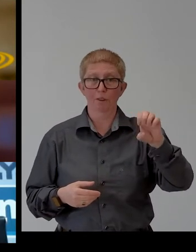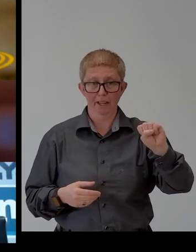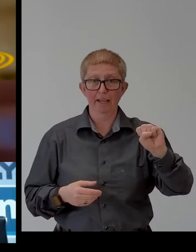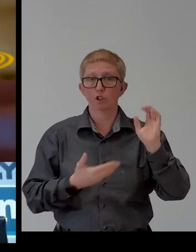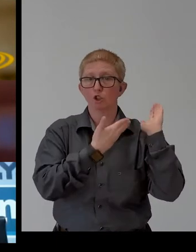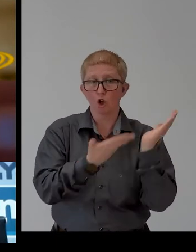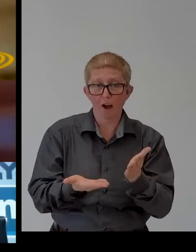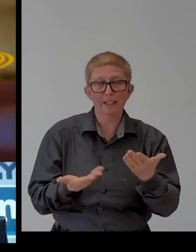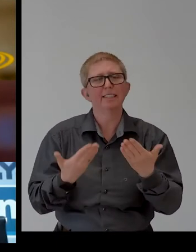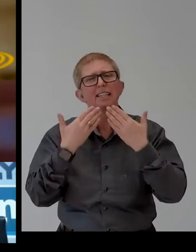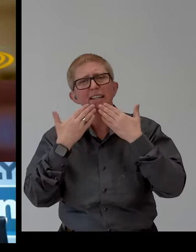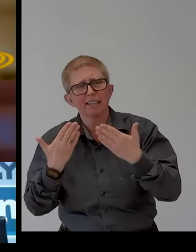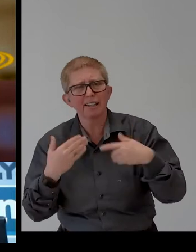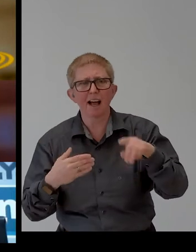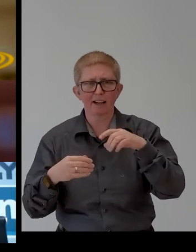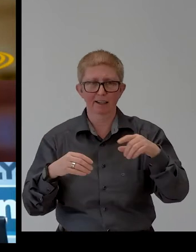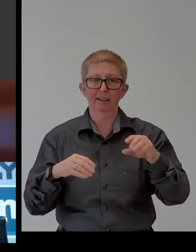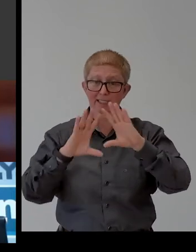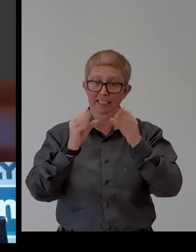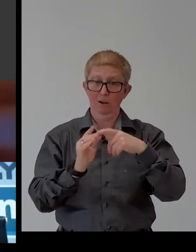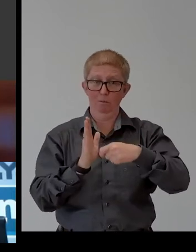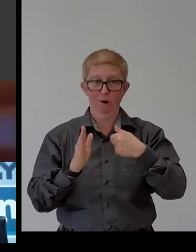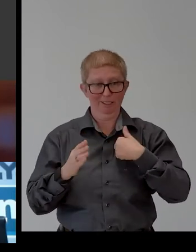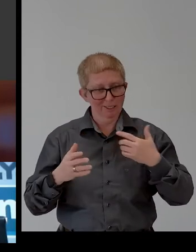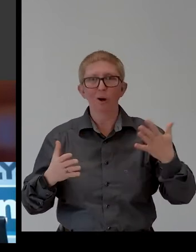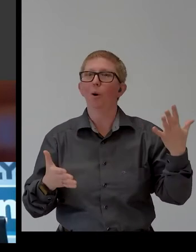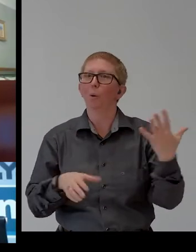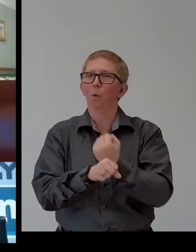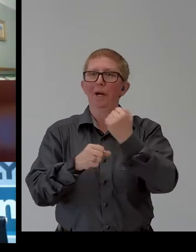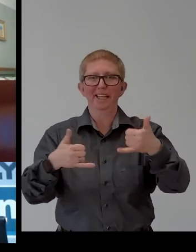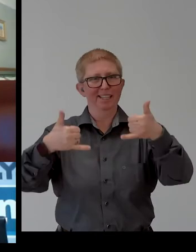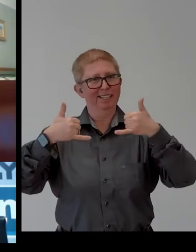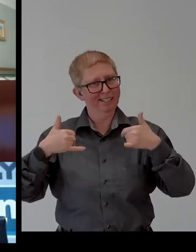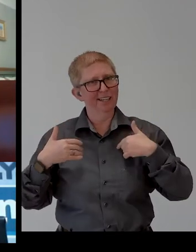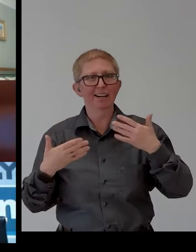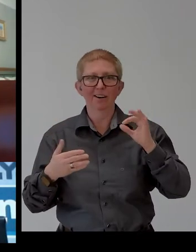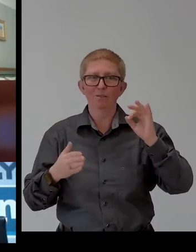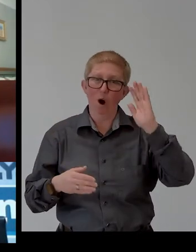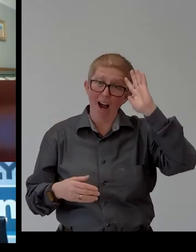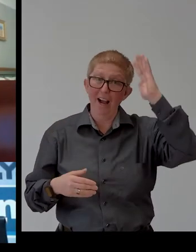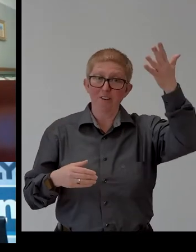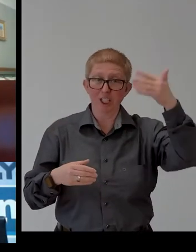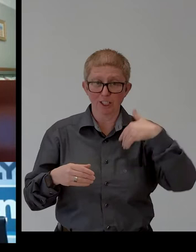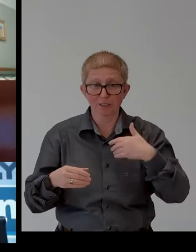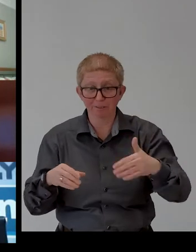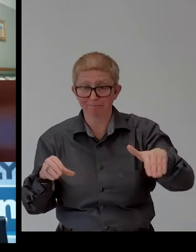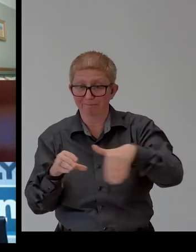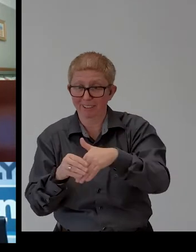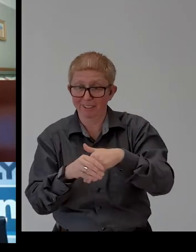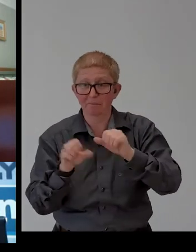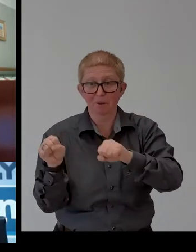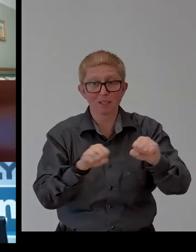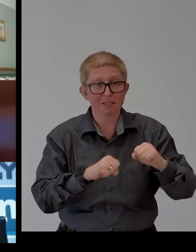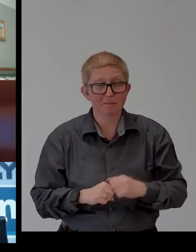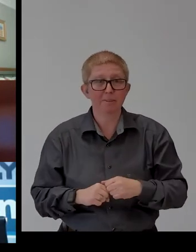and the review team for selecting us to stand with these examples of excellence and innovation in employment. This recognition wouldn't be